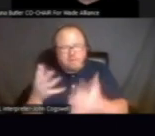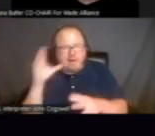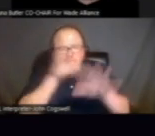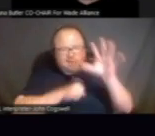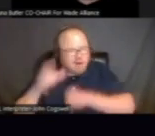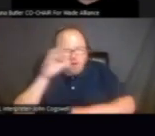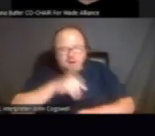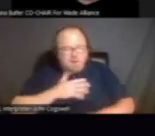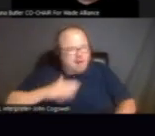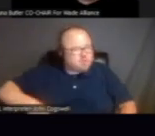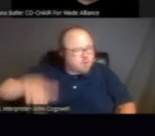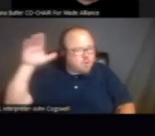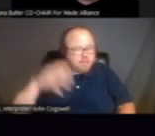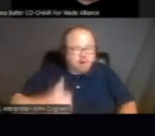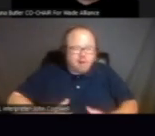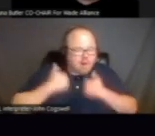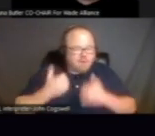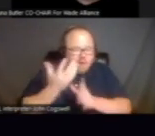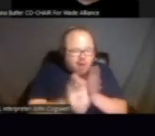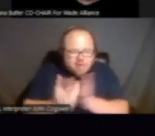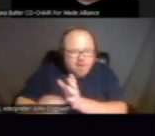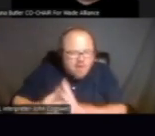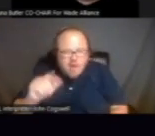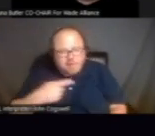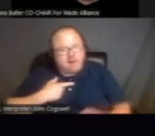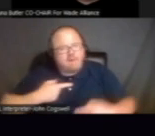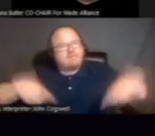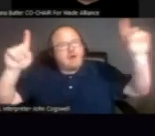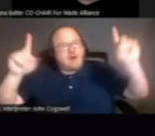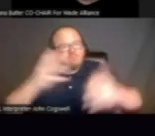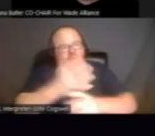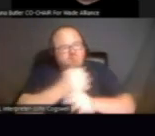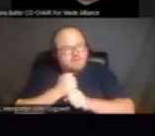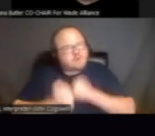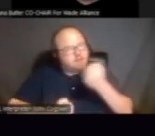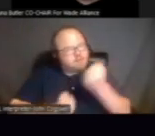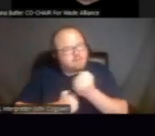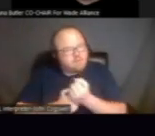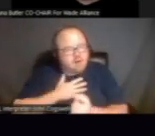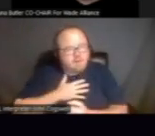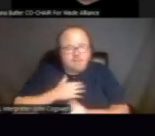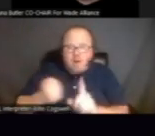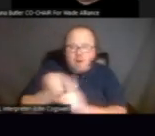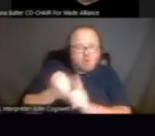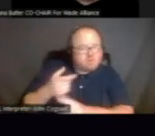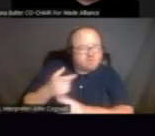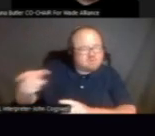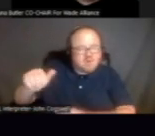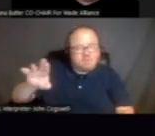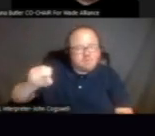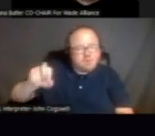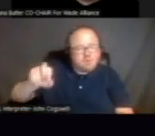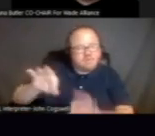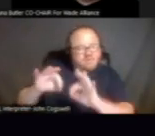for so long, I am finally being supported. I told my abusive family goodbye and I am